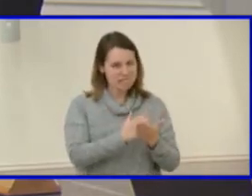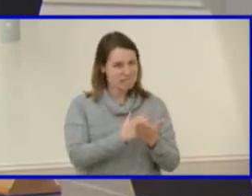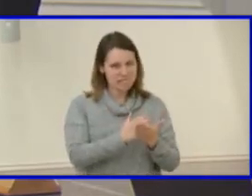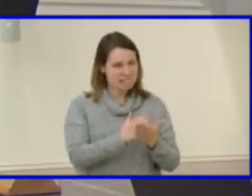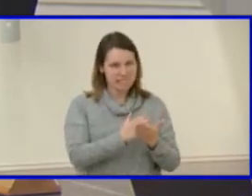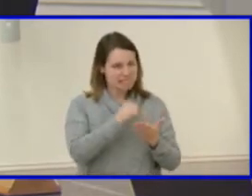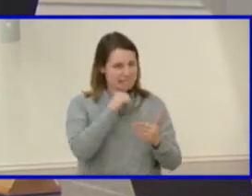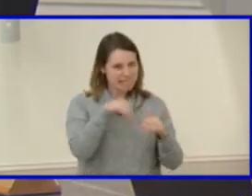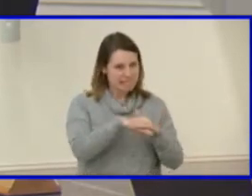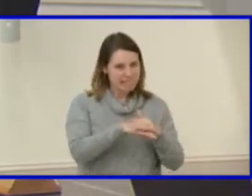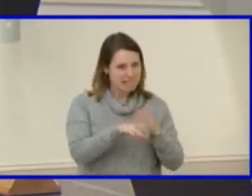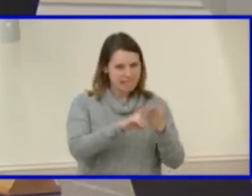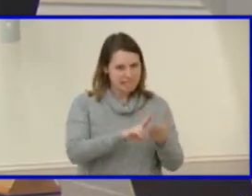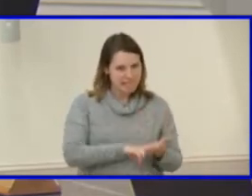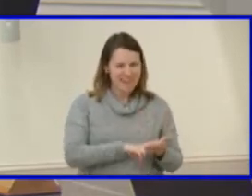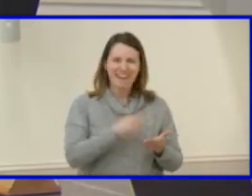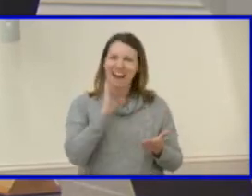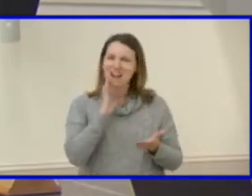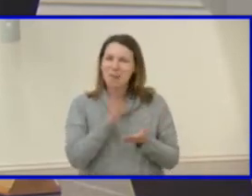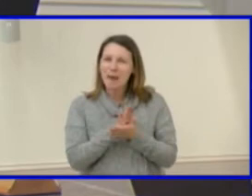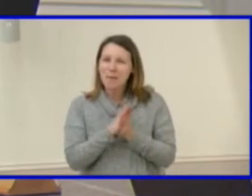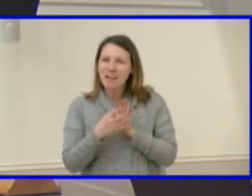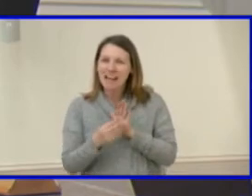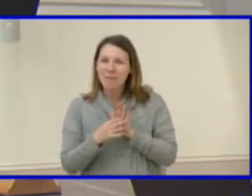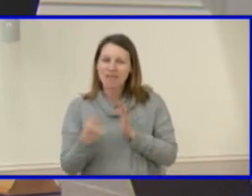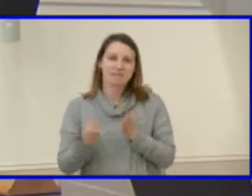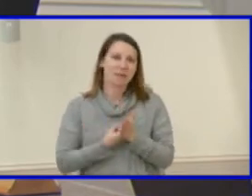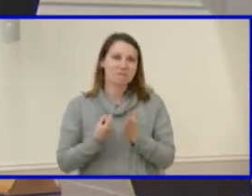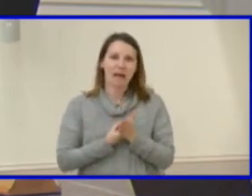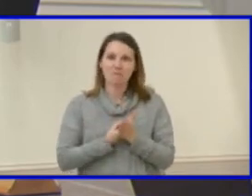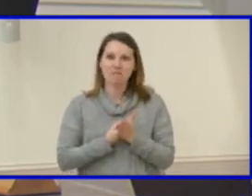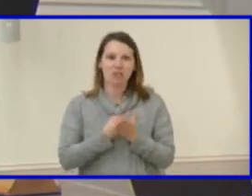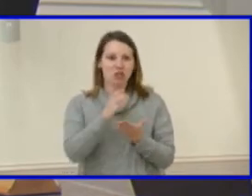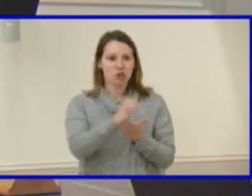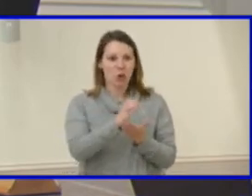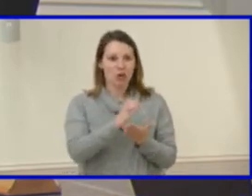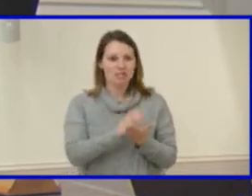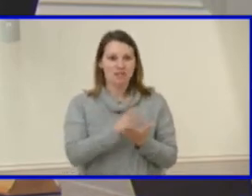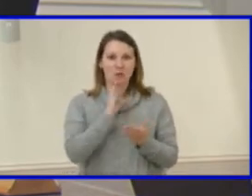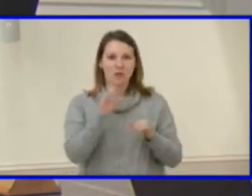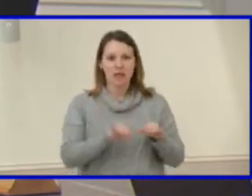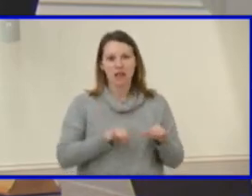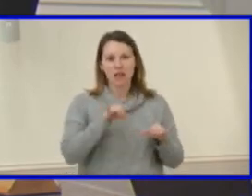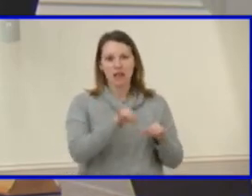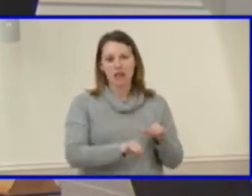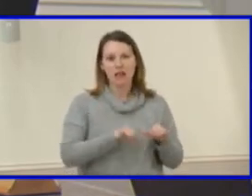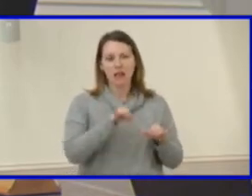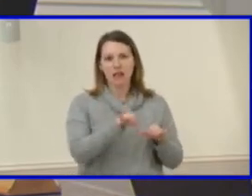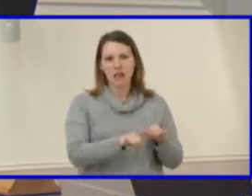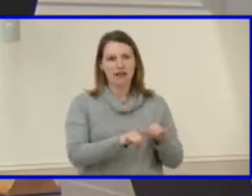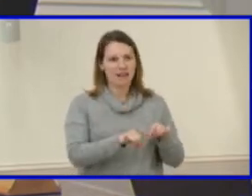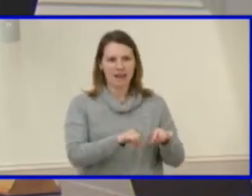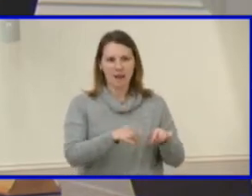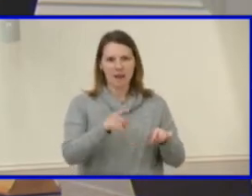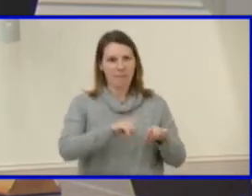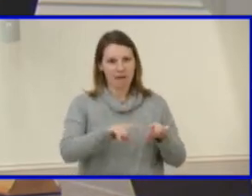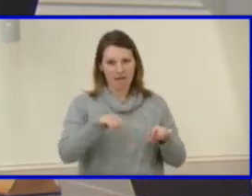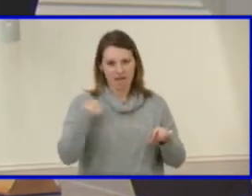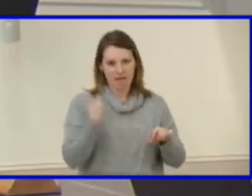paper copy, sometimes courses would just sit there that hadn't been offered for years.